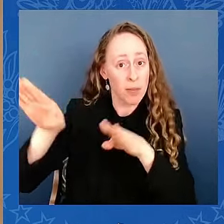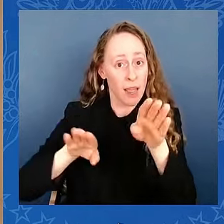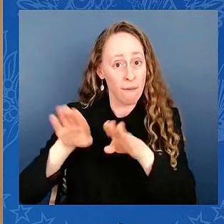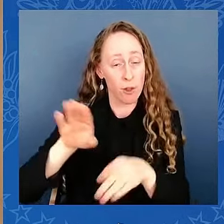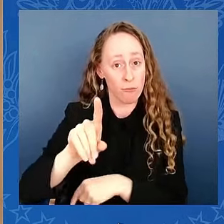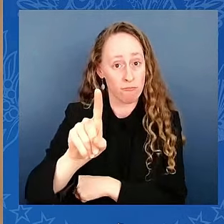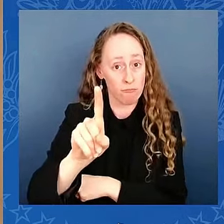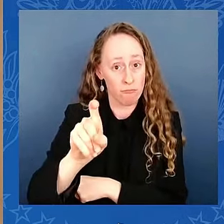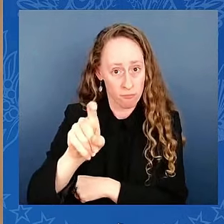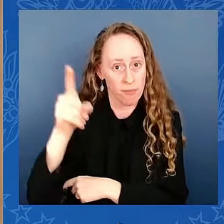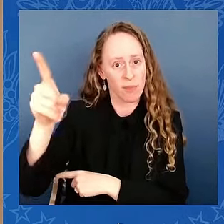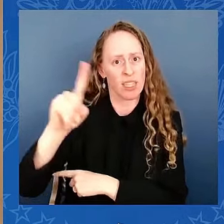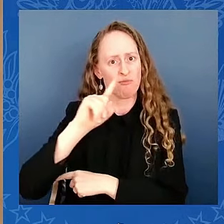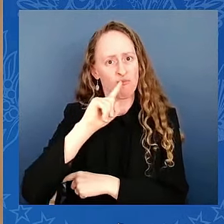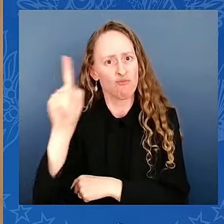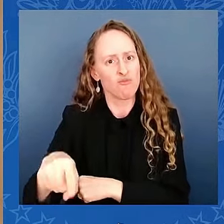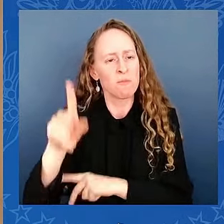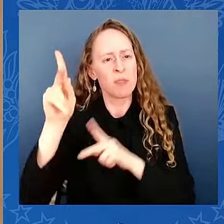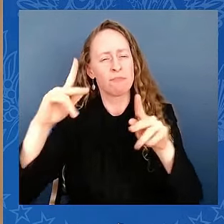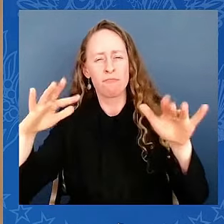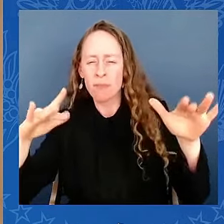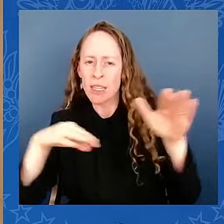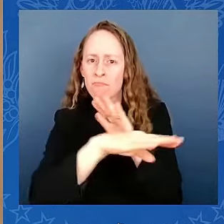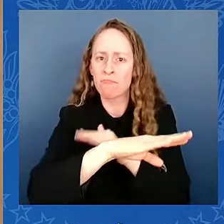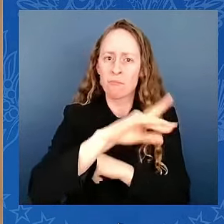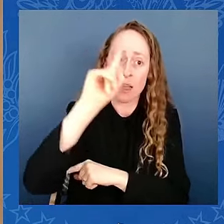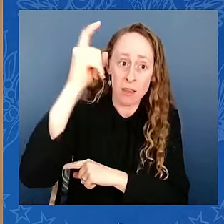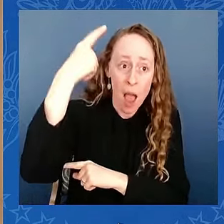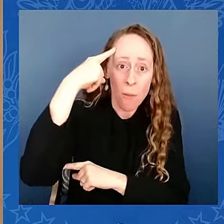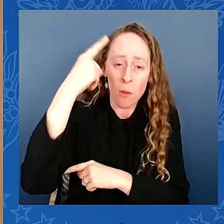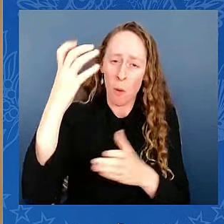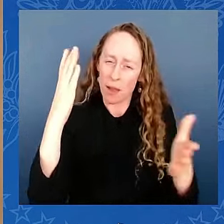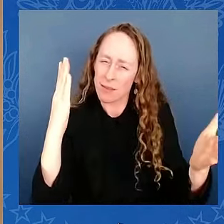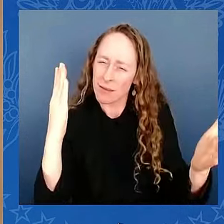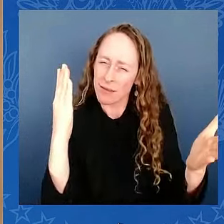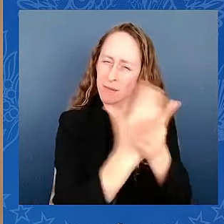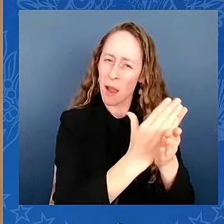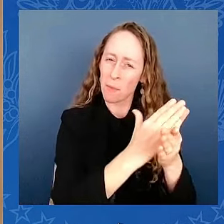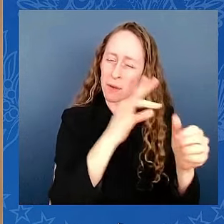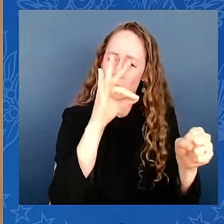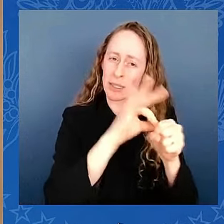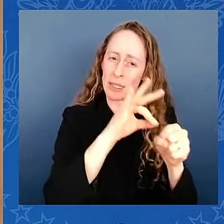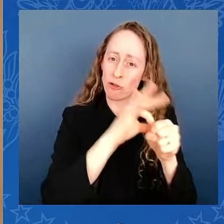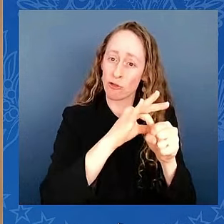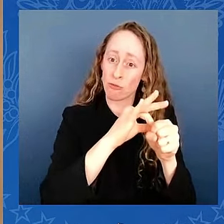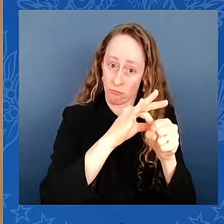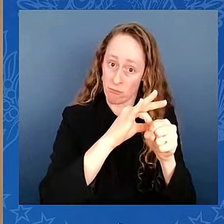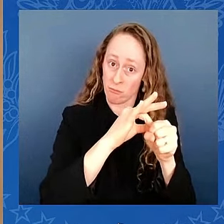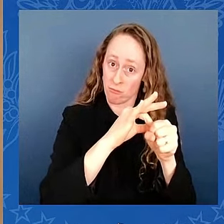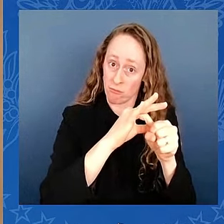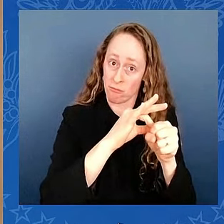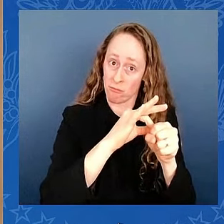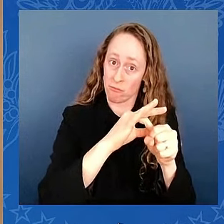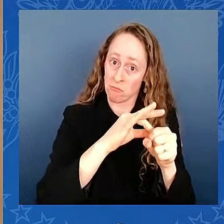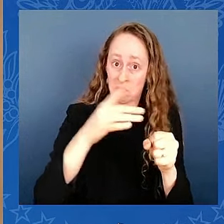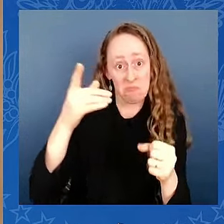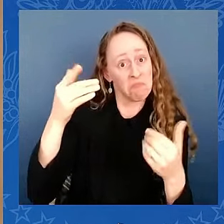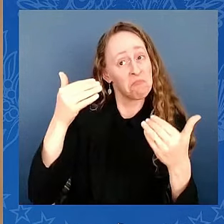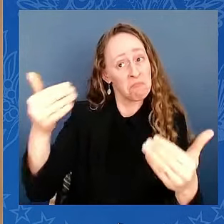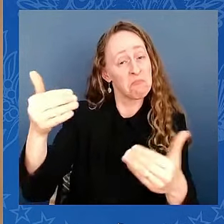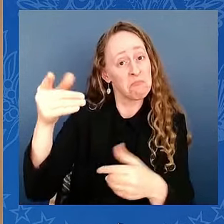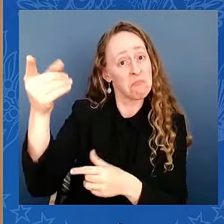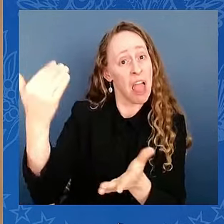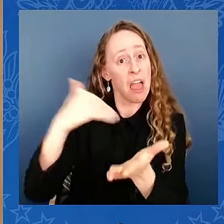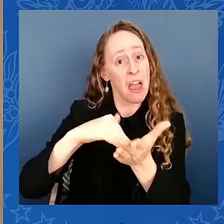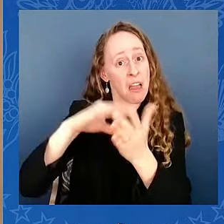6th makes him unfit for public office and the highest office in the land. The American people must decide if Trump's embrace of